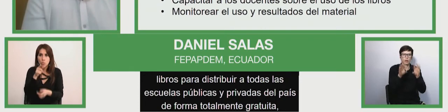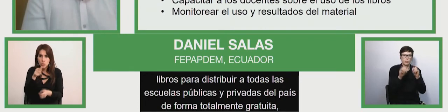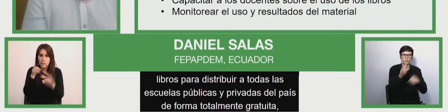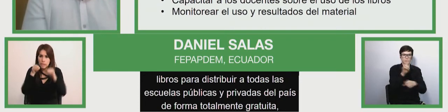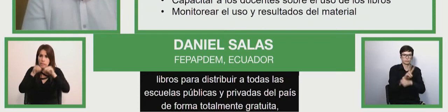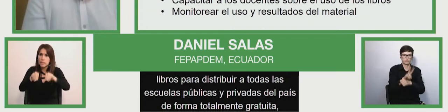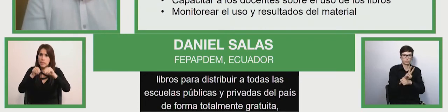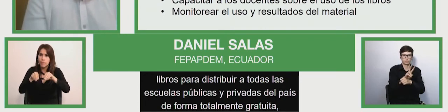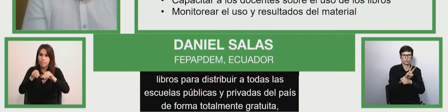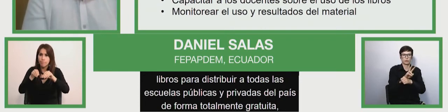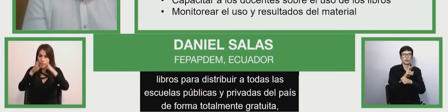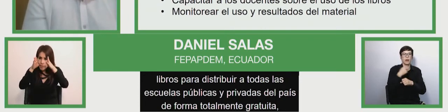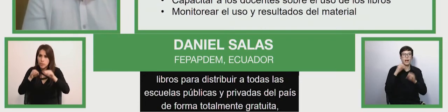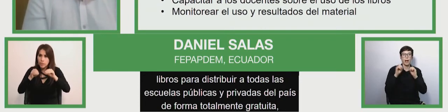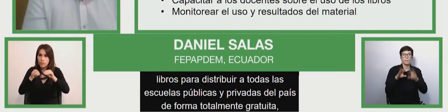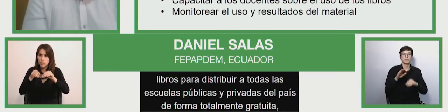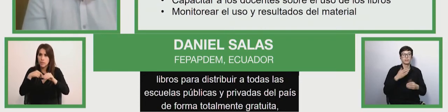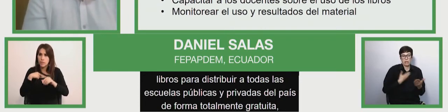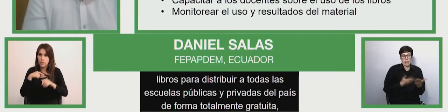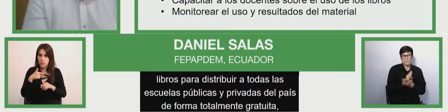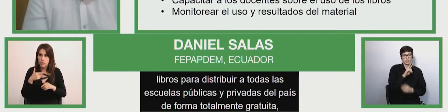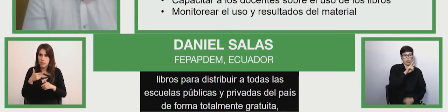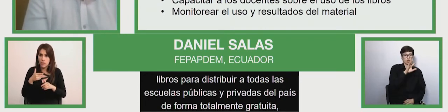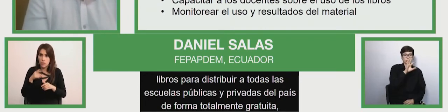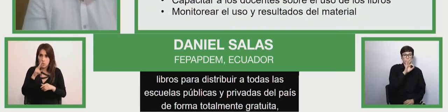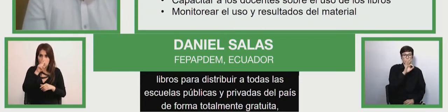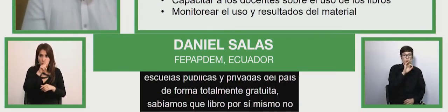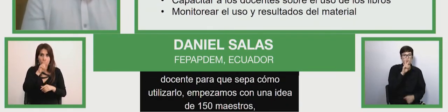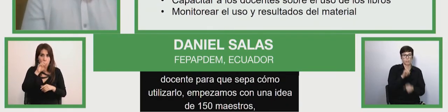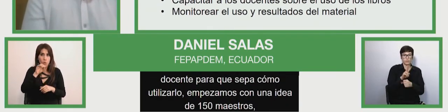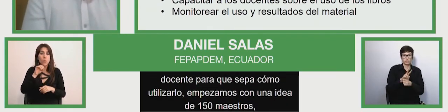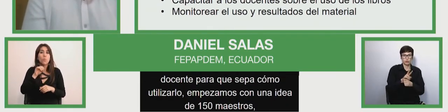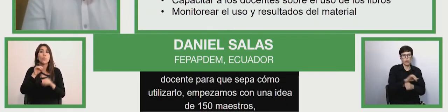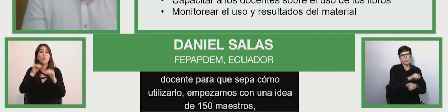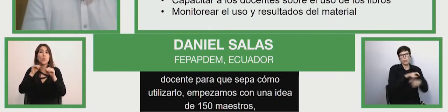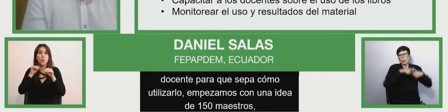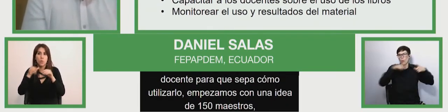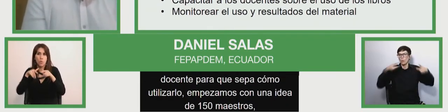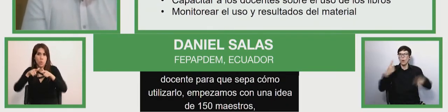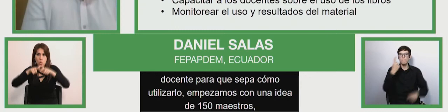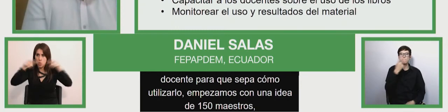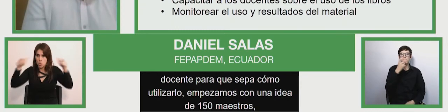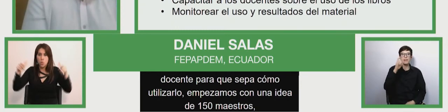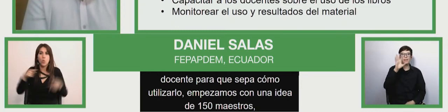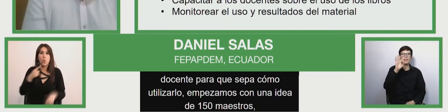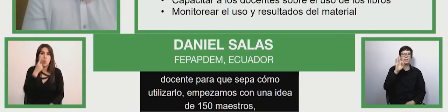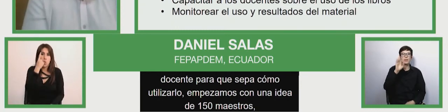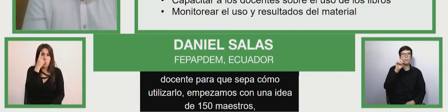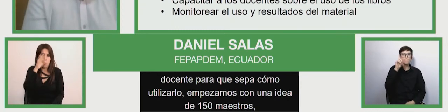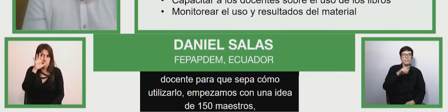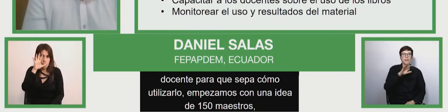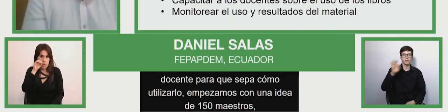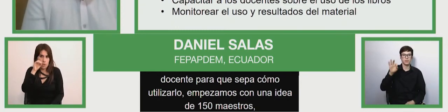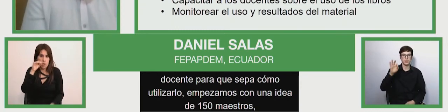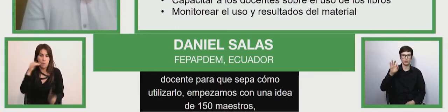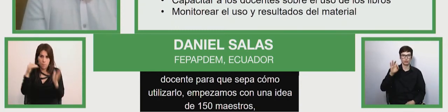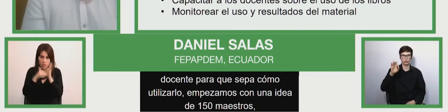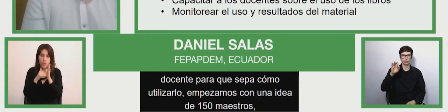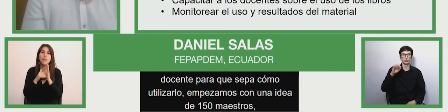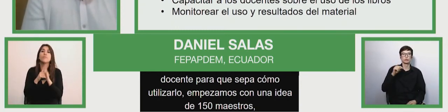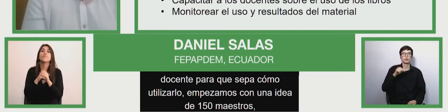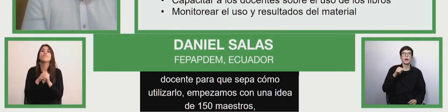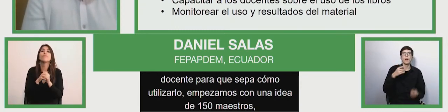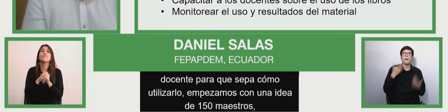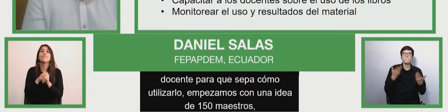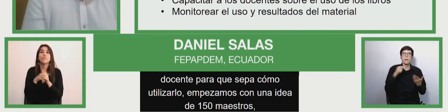teachers who finished up training 1500 large portion of the education system by making an agreement special agreement with the ecuador